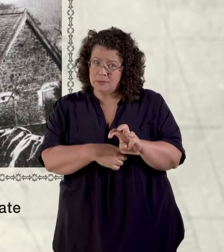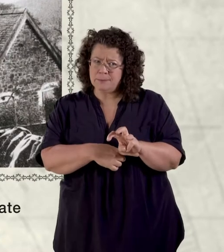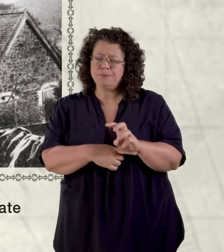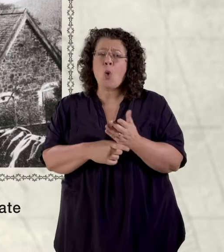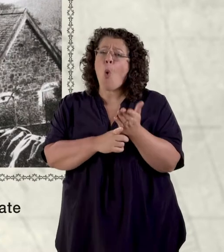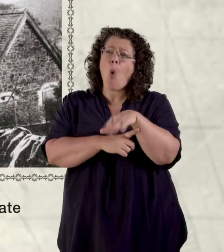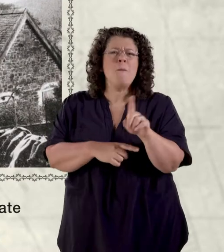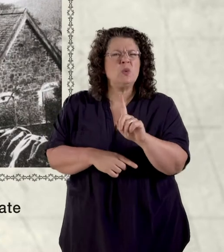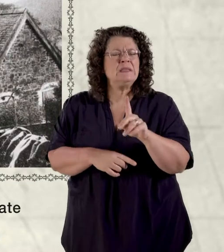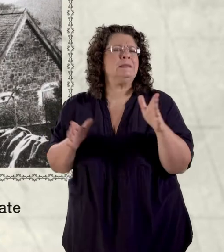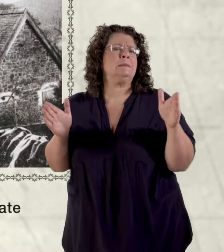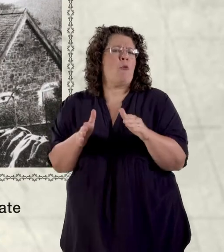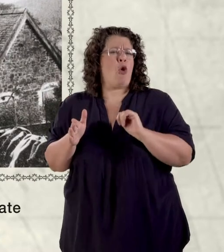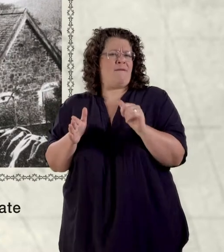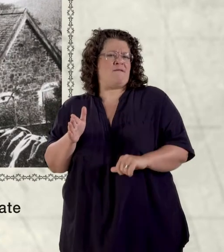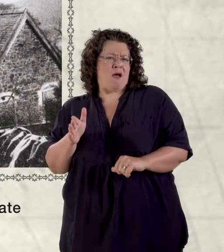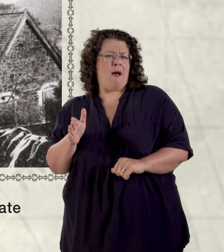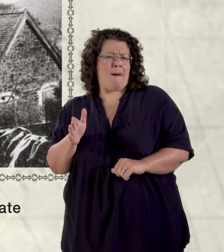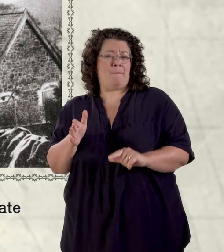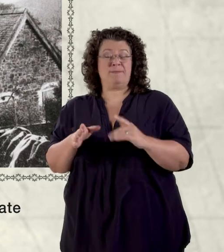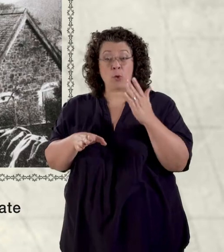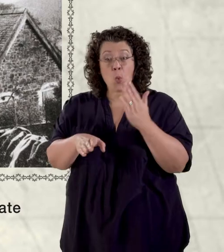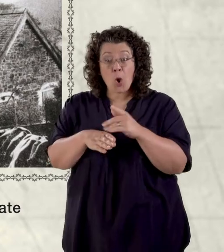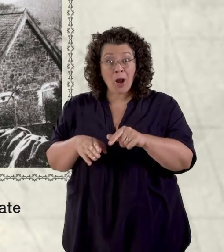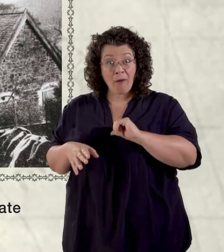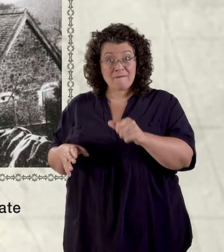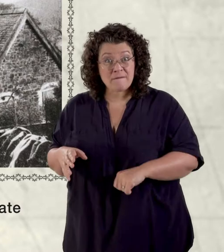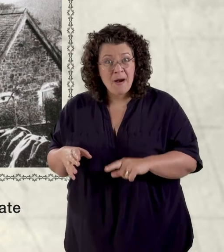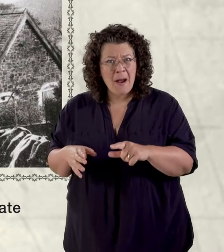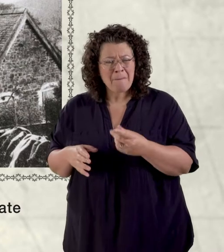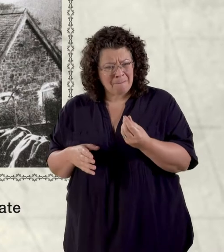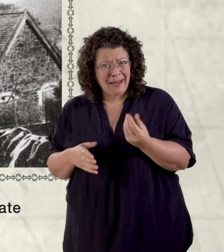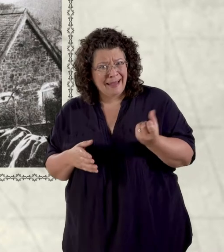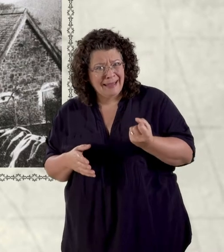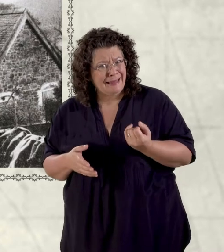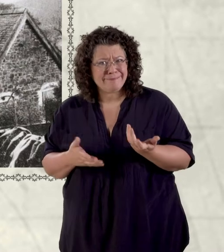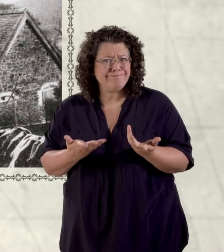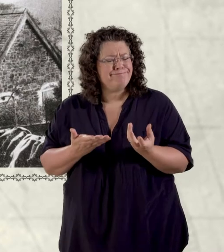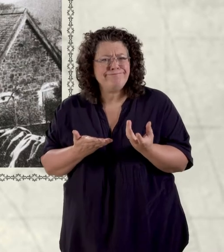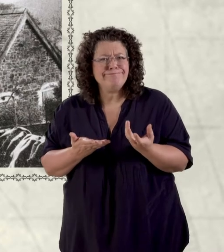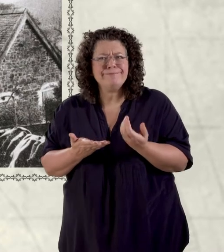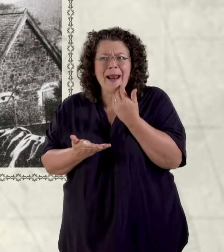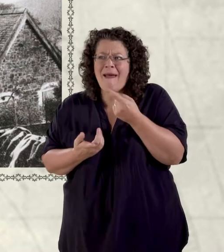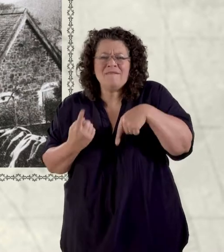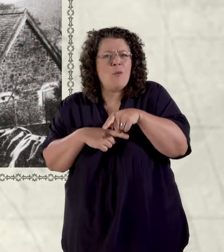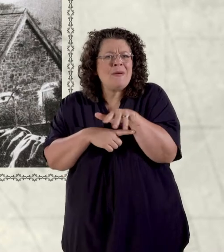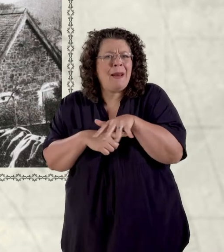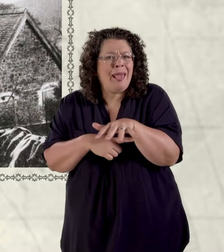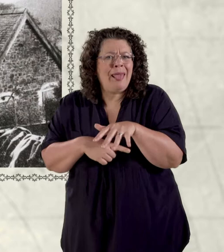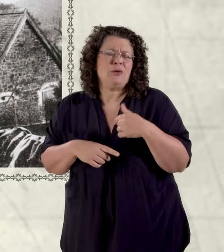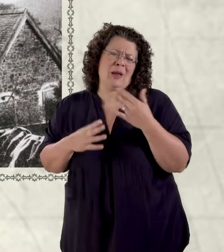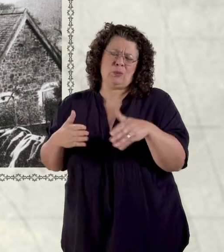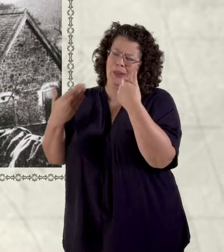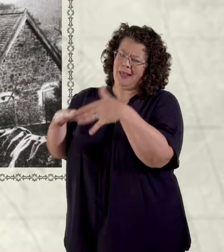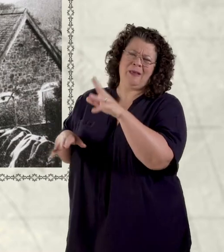but working on the farm didn't generate enough income for us as a family so i had to leave school at the age of 11 to help